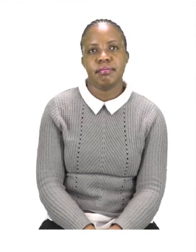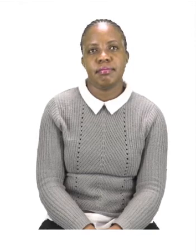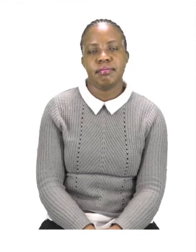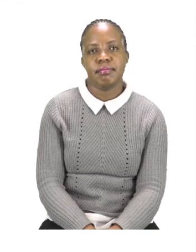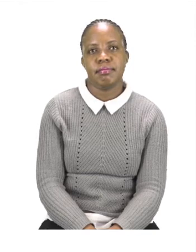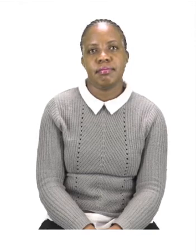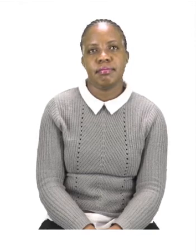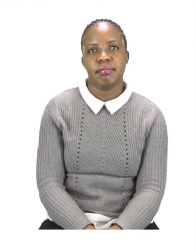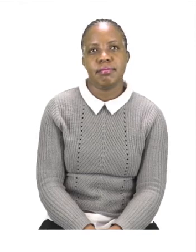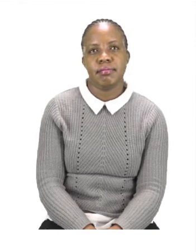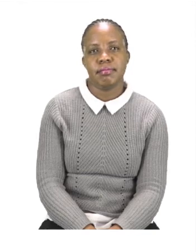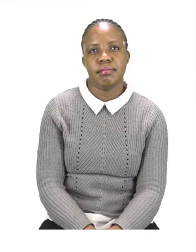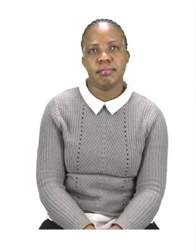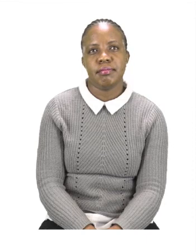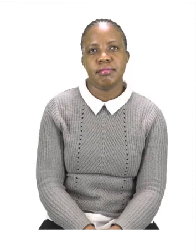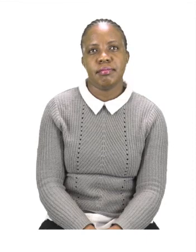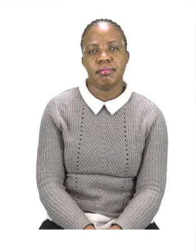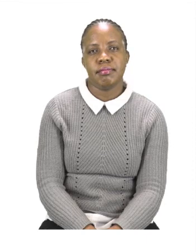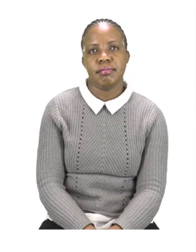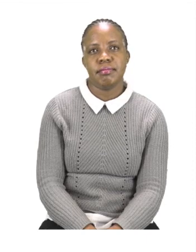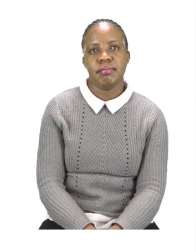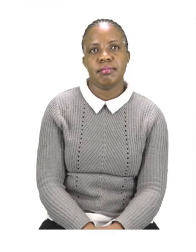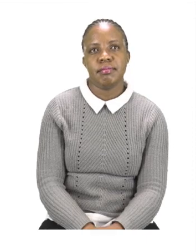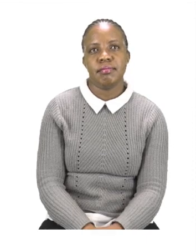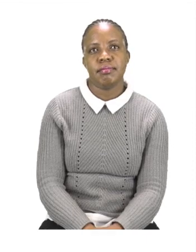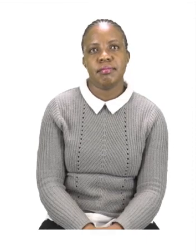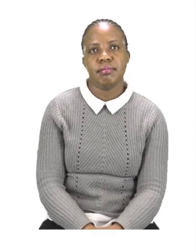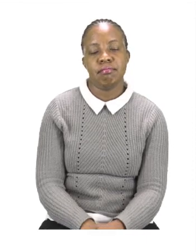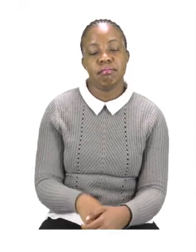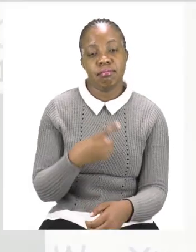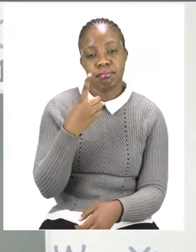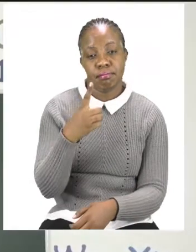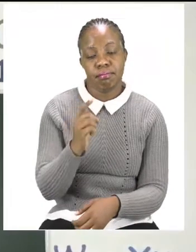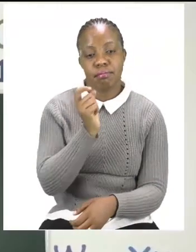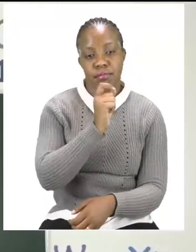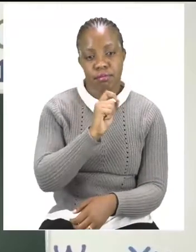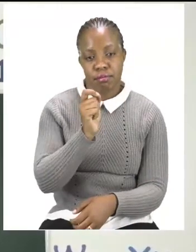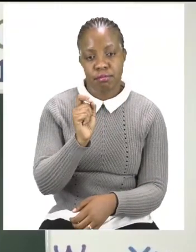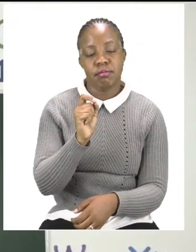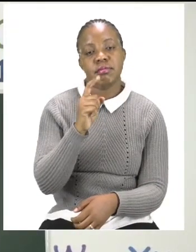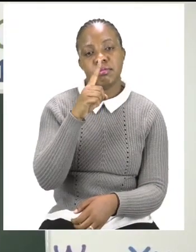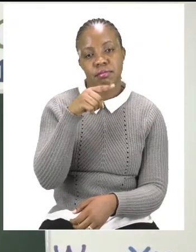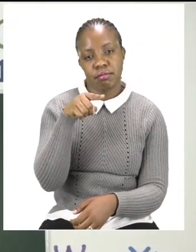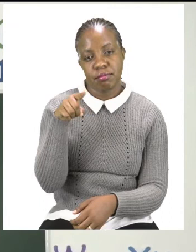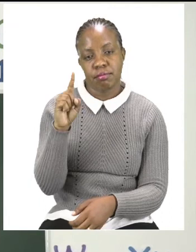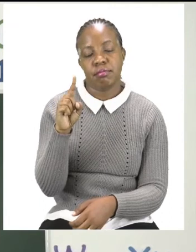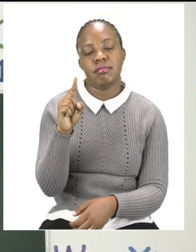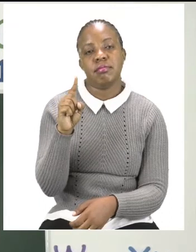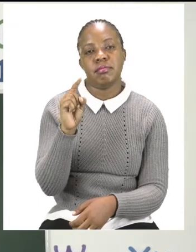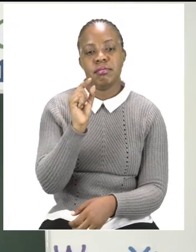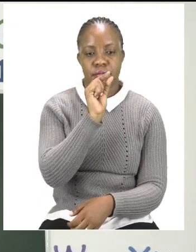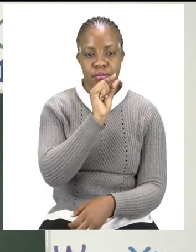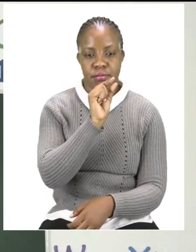help you with at least three of them. So, let us take a look at the board. The first one that we can see